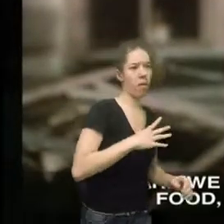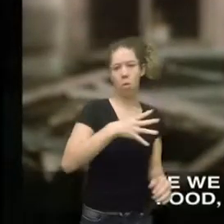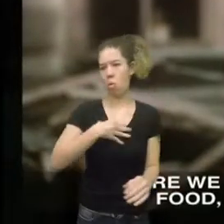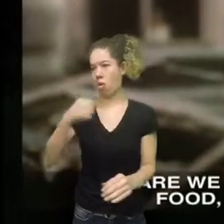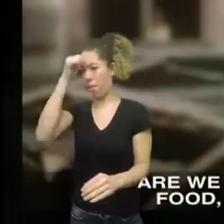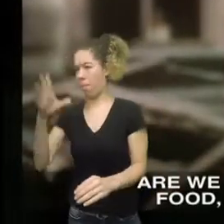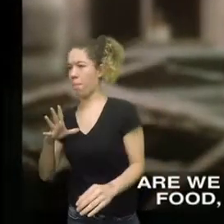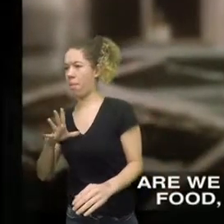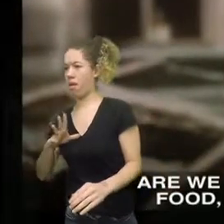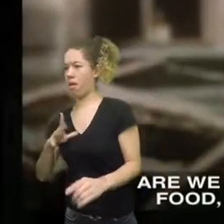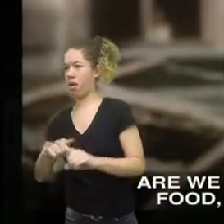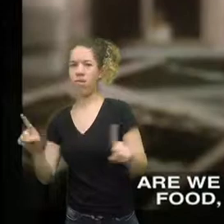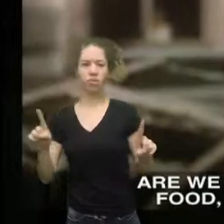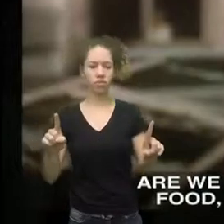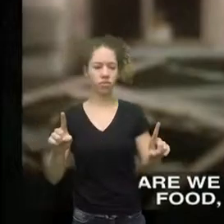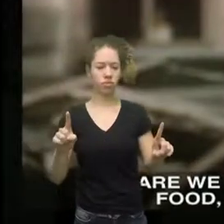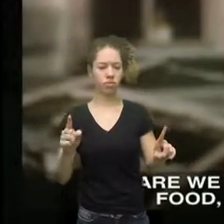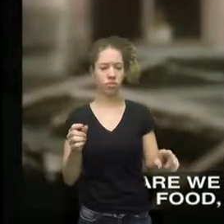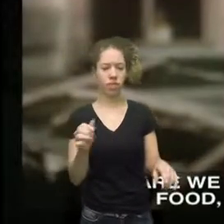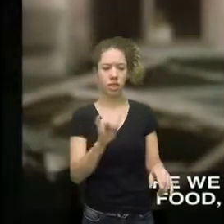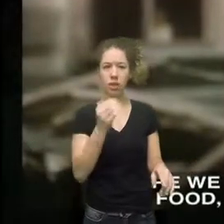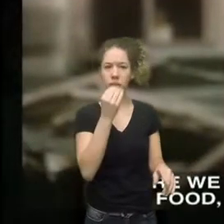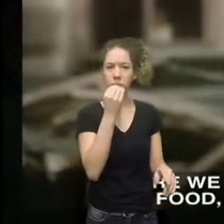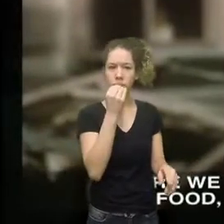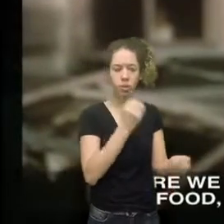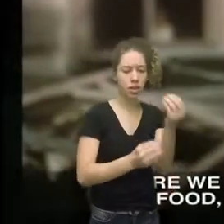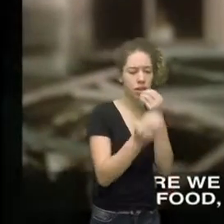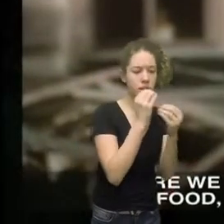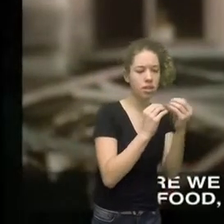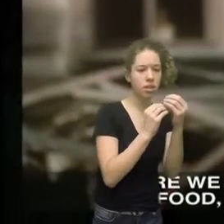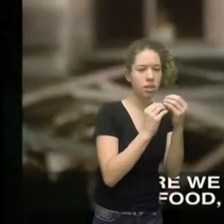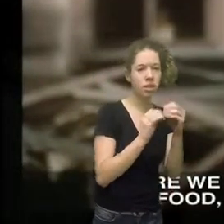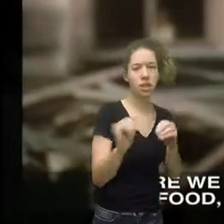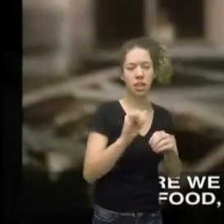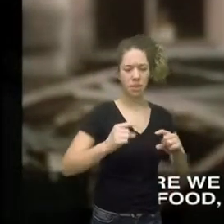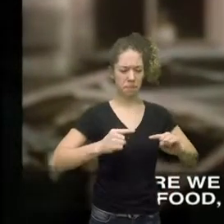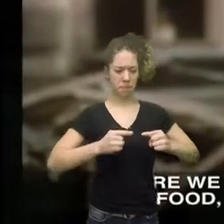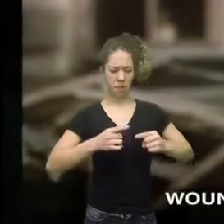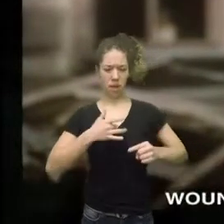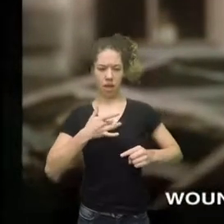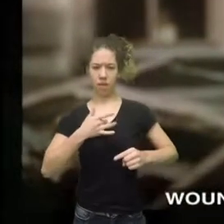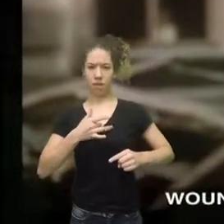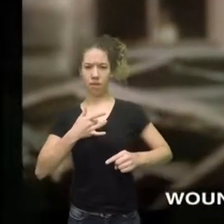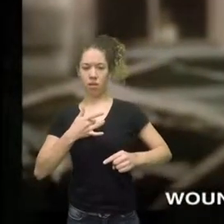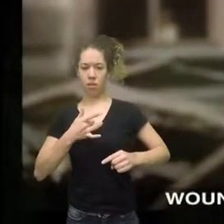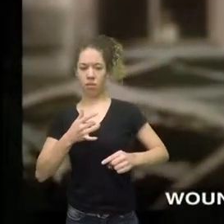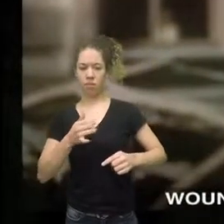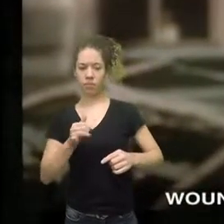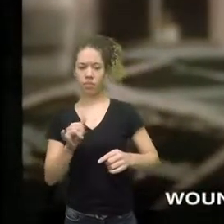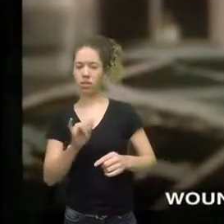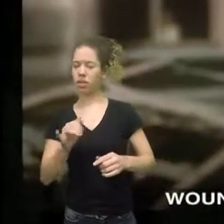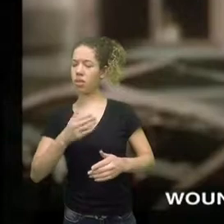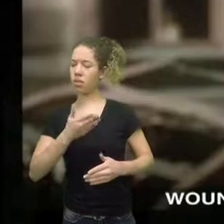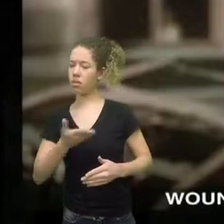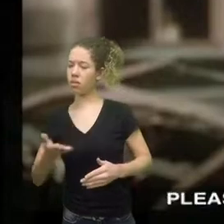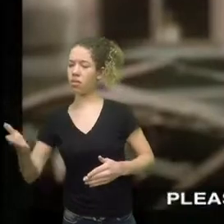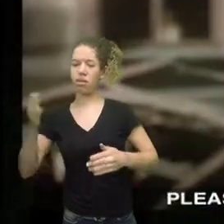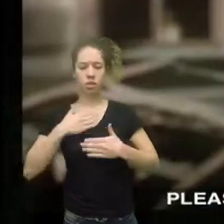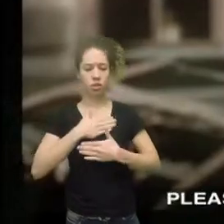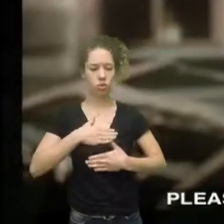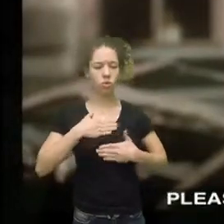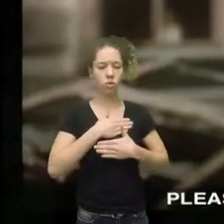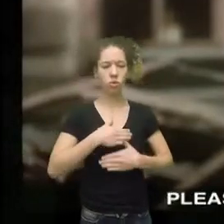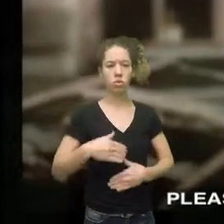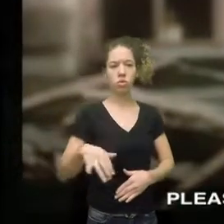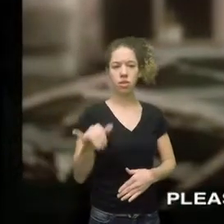Are we not supported by the same food, hurt by the same wounds, wounded by the same wrongs,